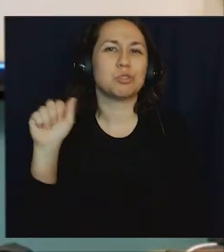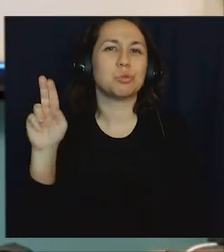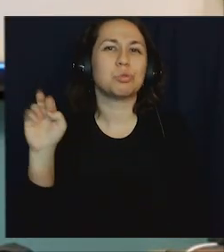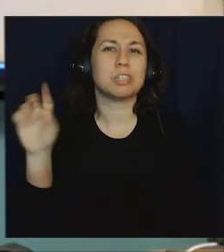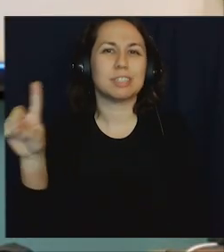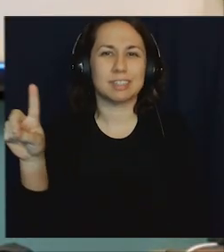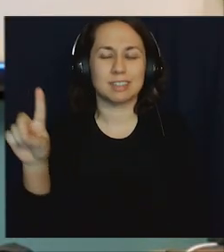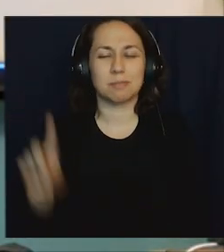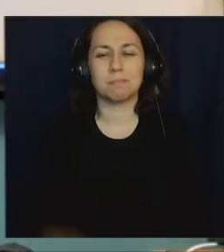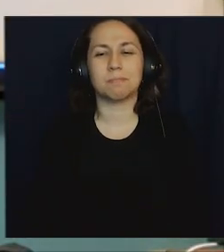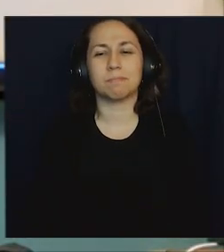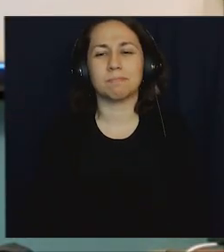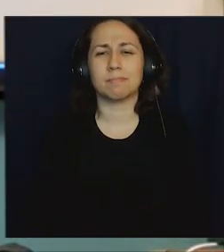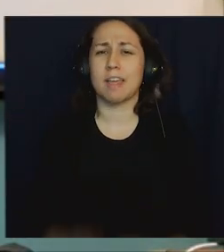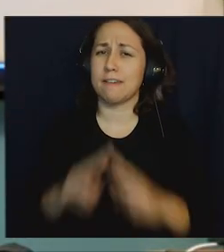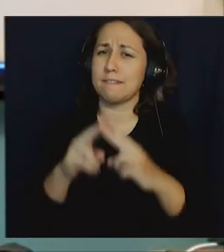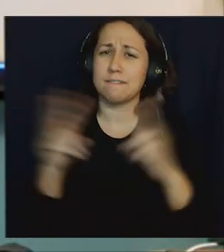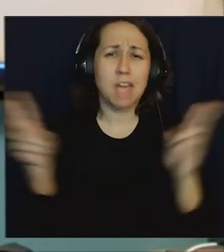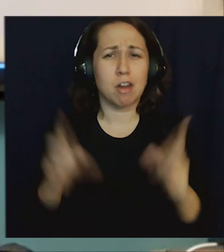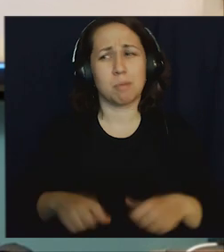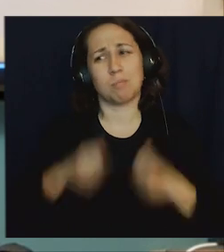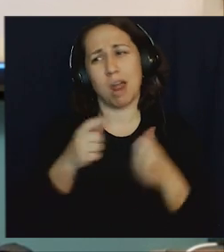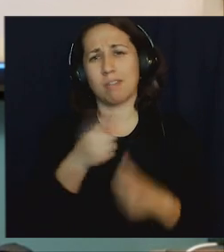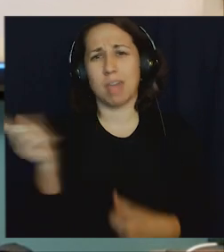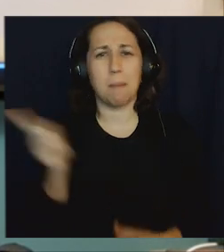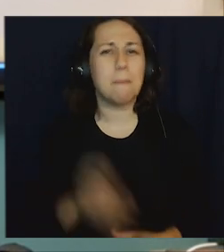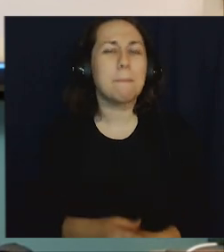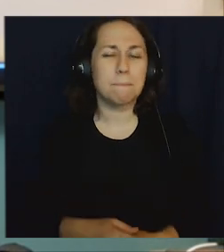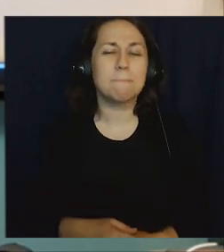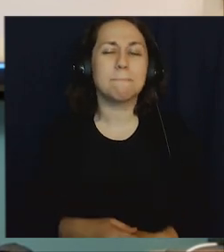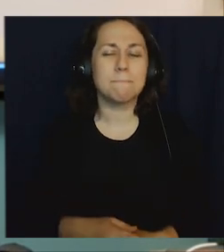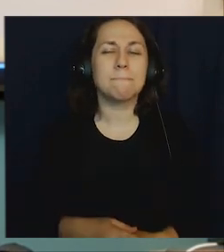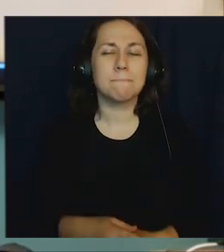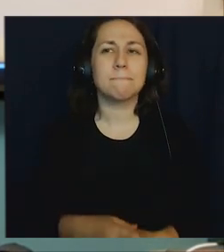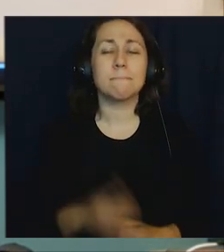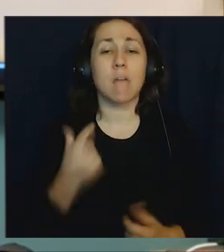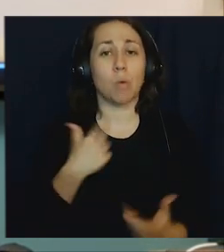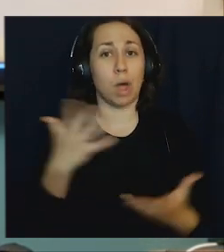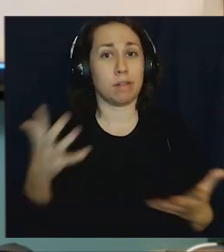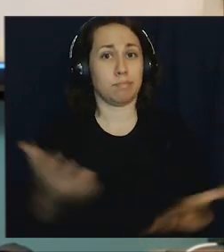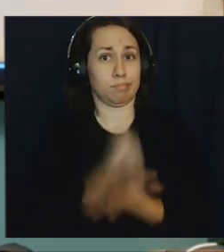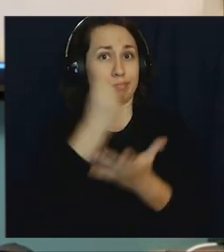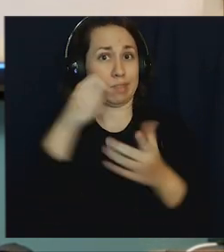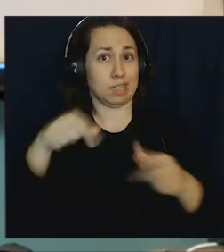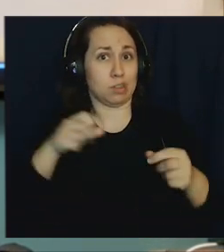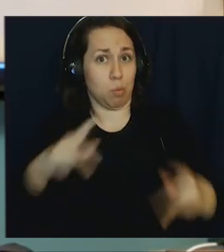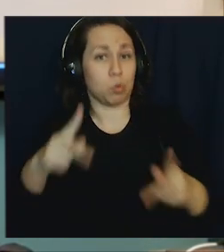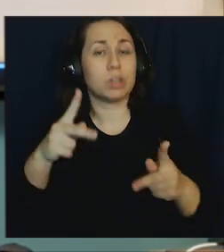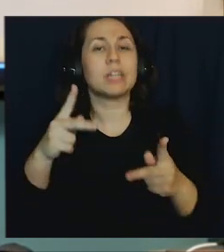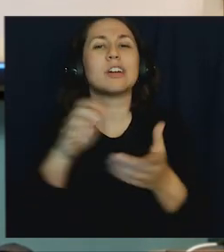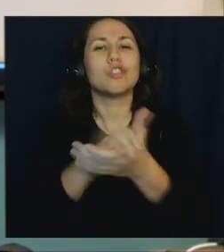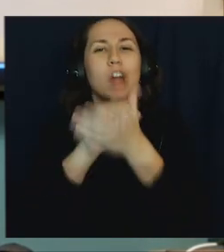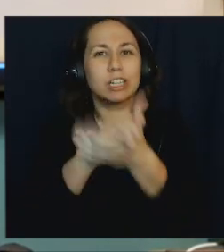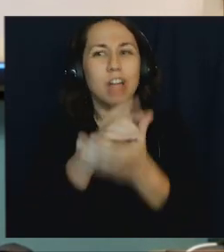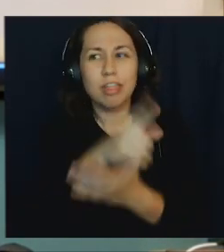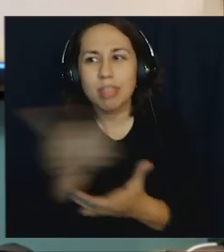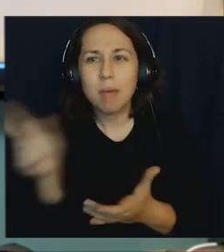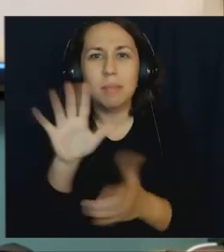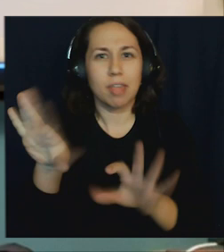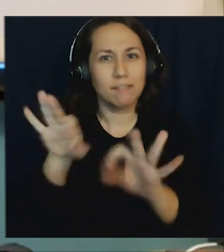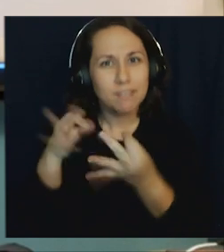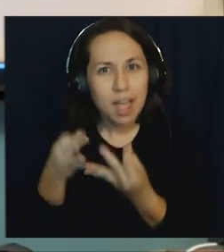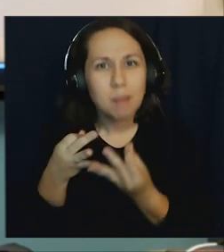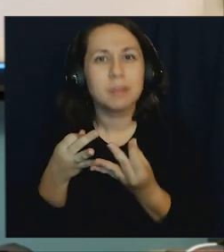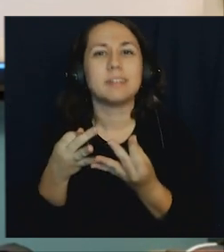SAUSD. Very, very proud of them. I do want to take this opportunity to again congratulate them, their